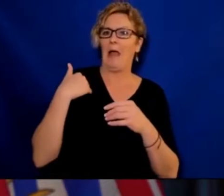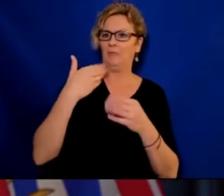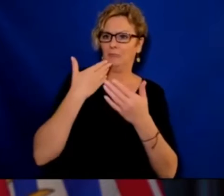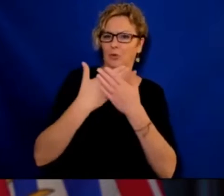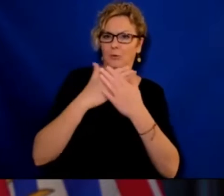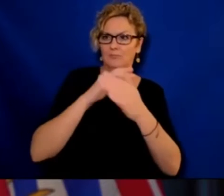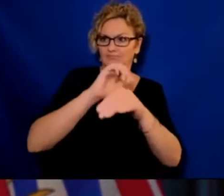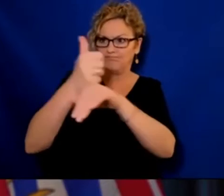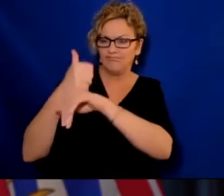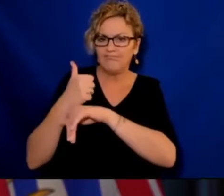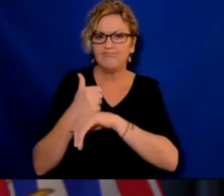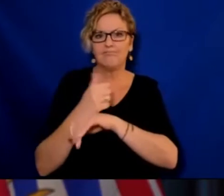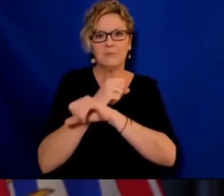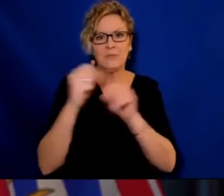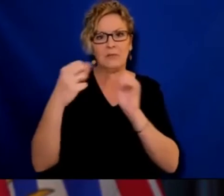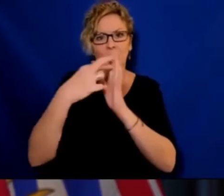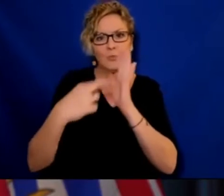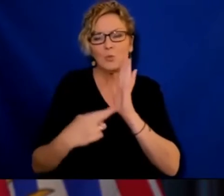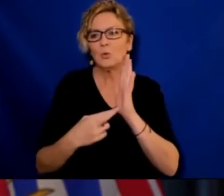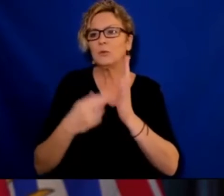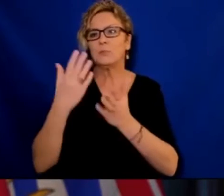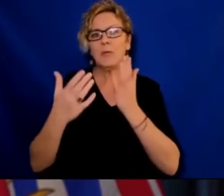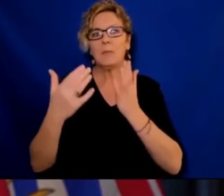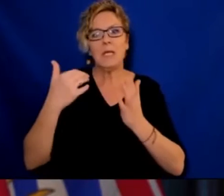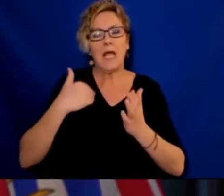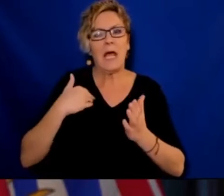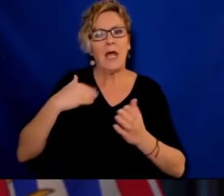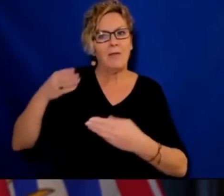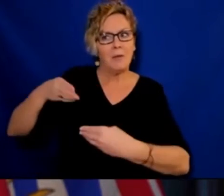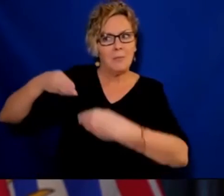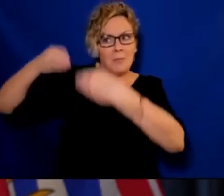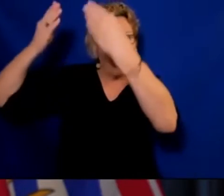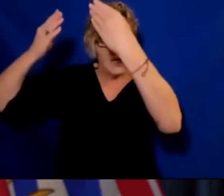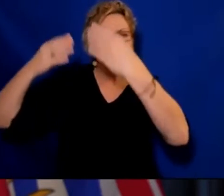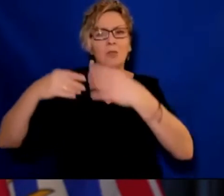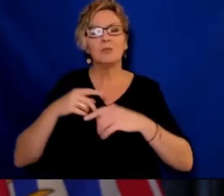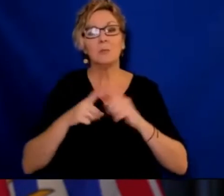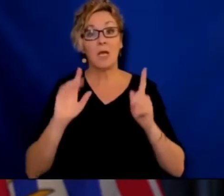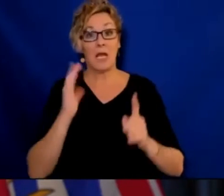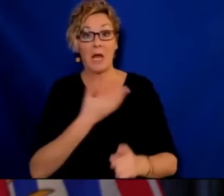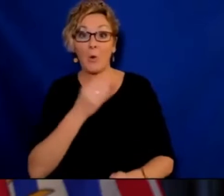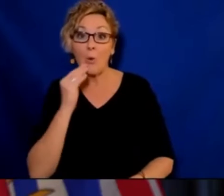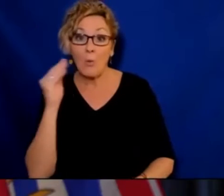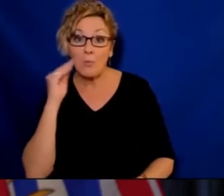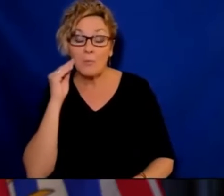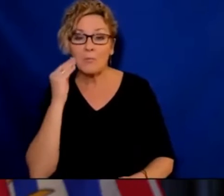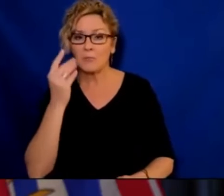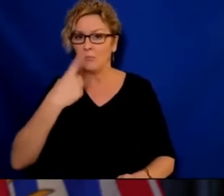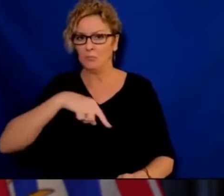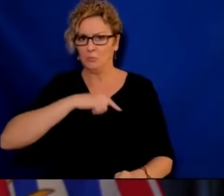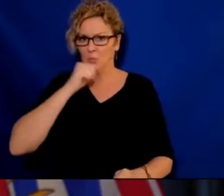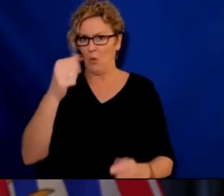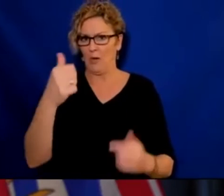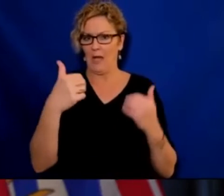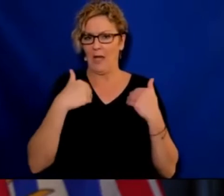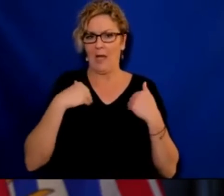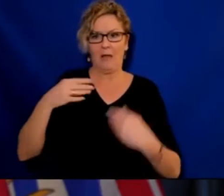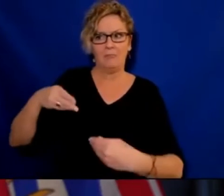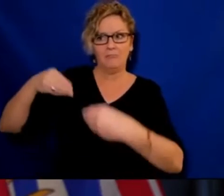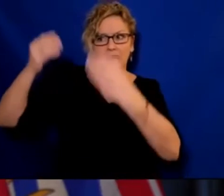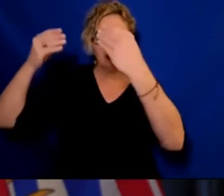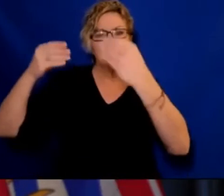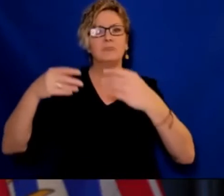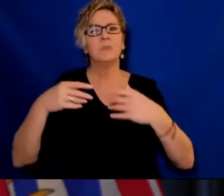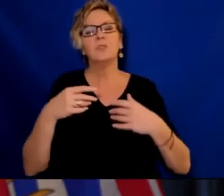right now. This is not to say masks are not important. We have learned about the